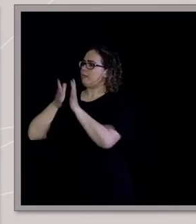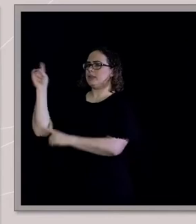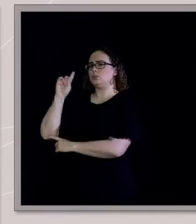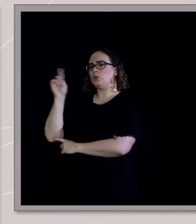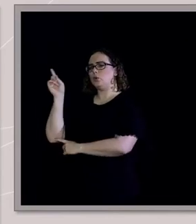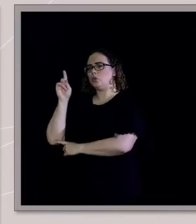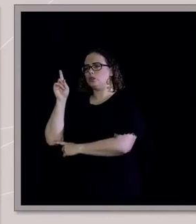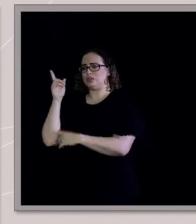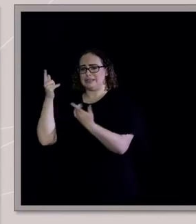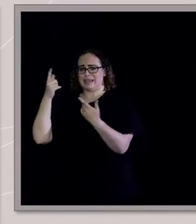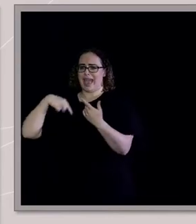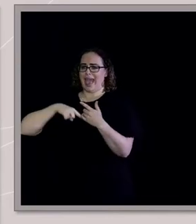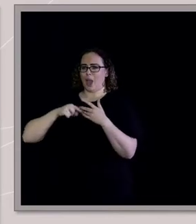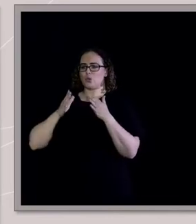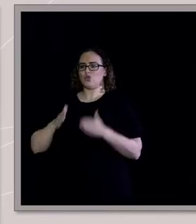species.